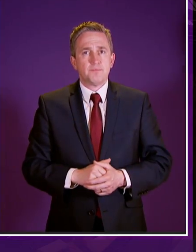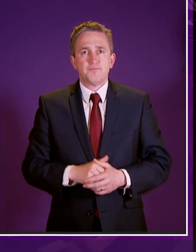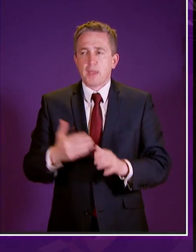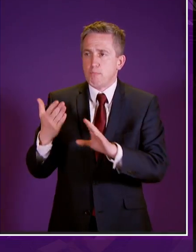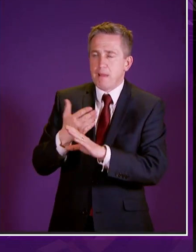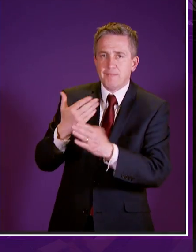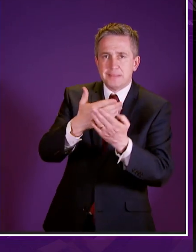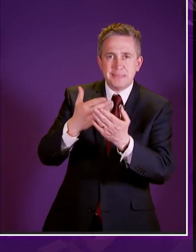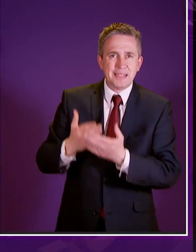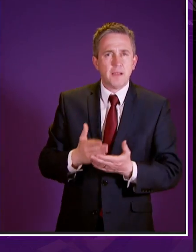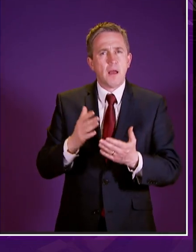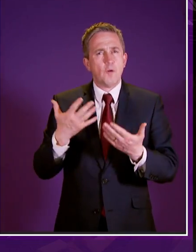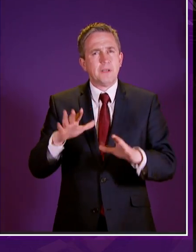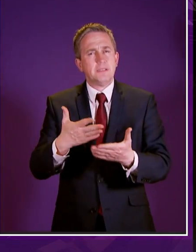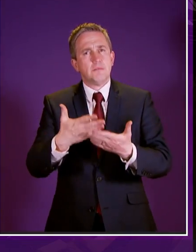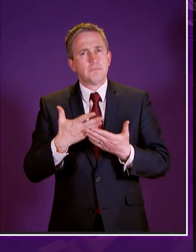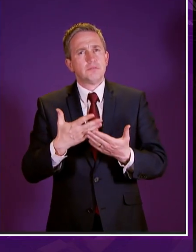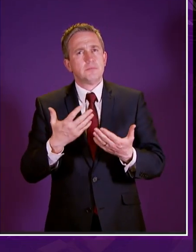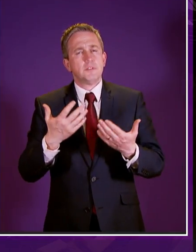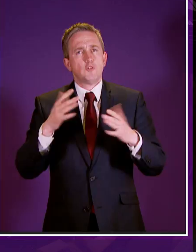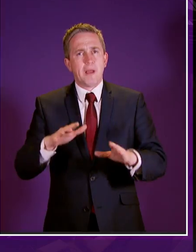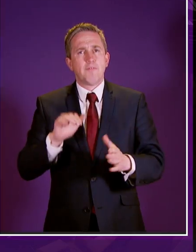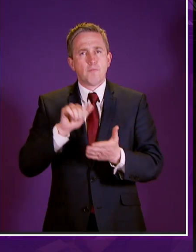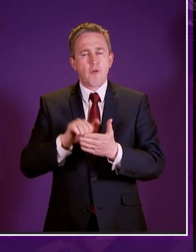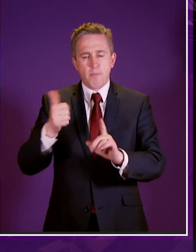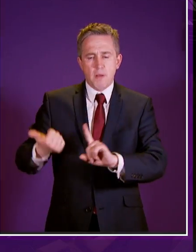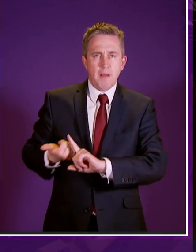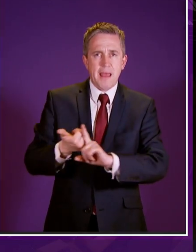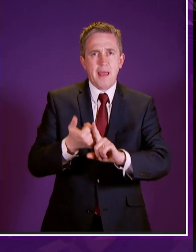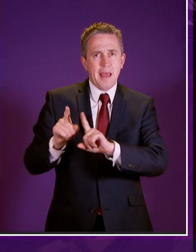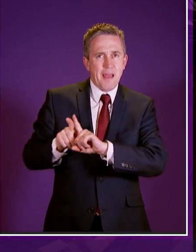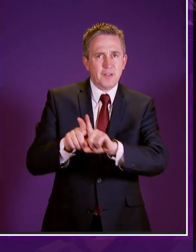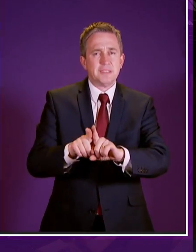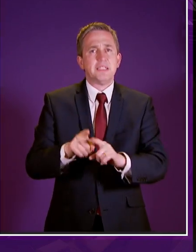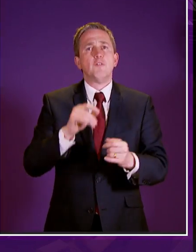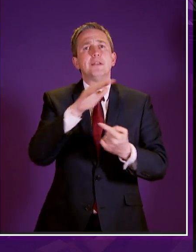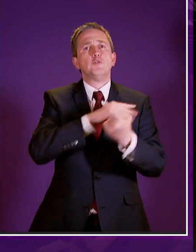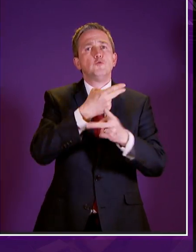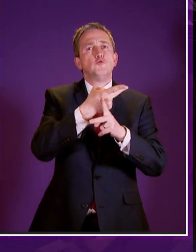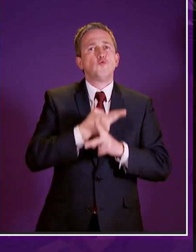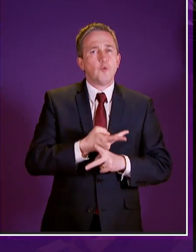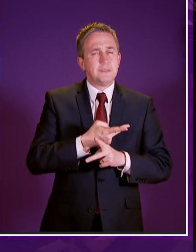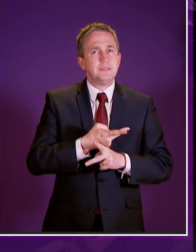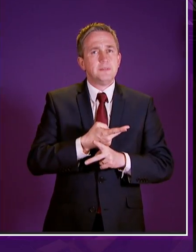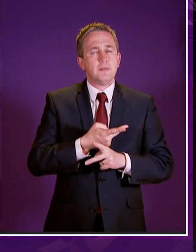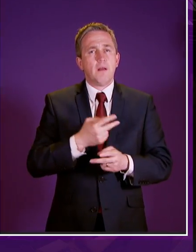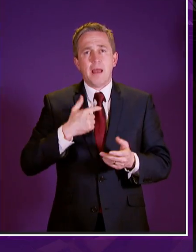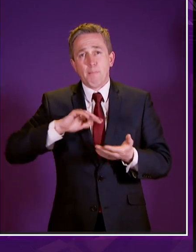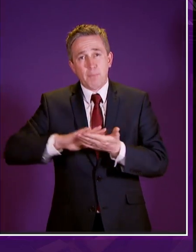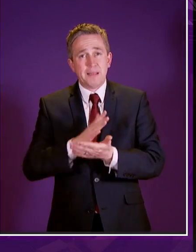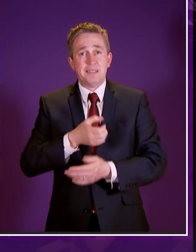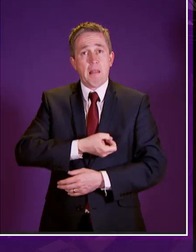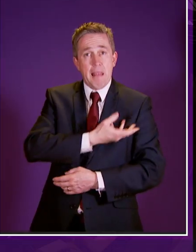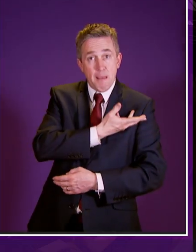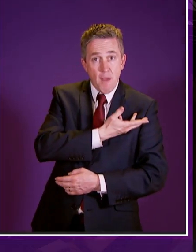against means testing and securing a new right to advocacy on social security i'm delighted that my